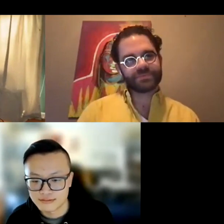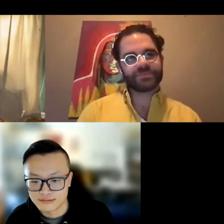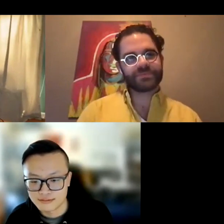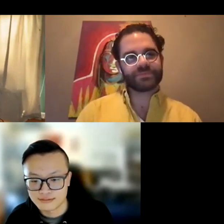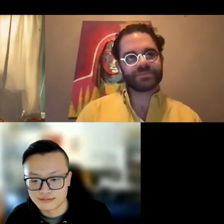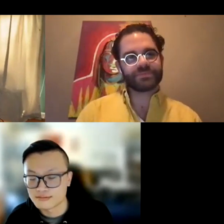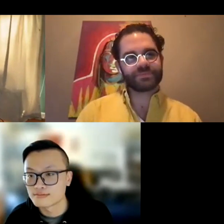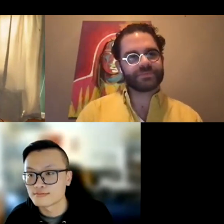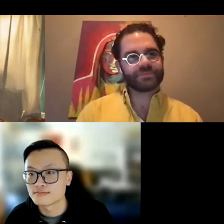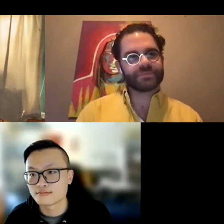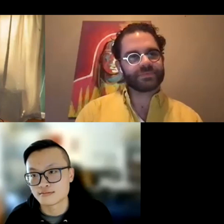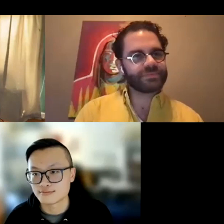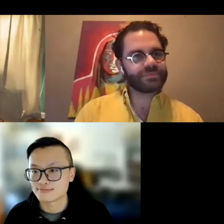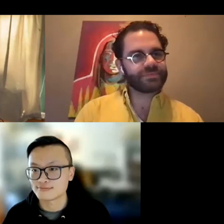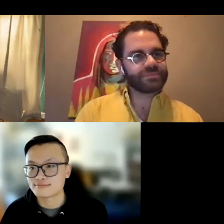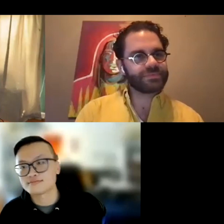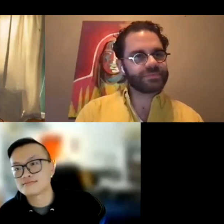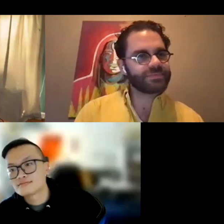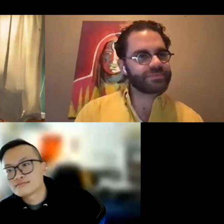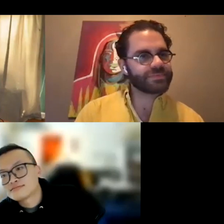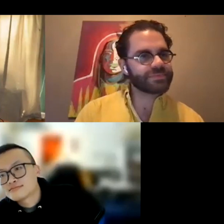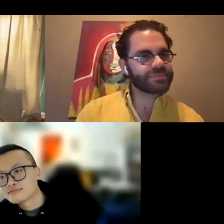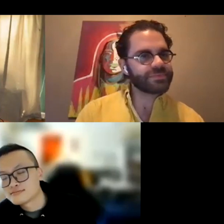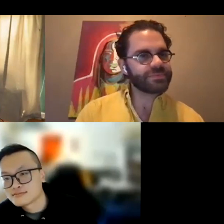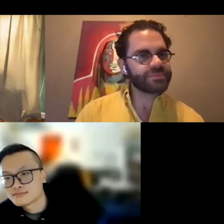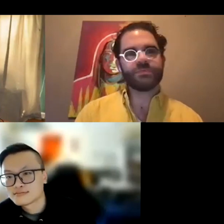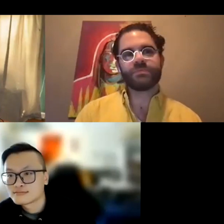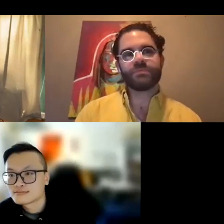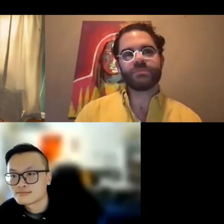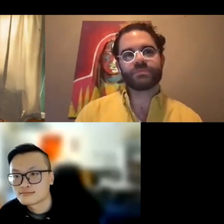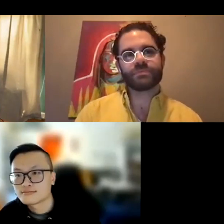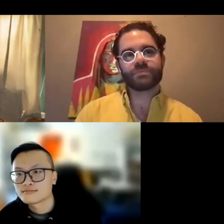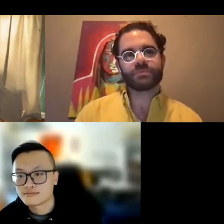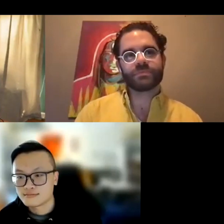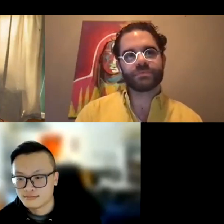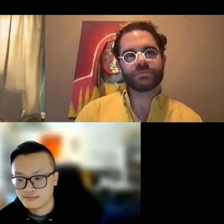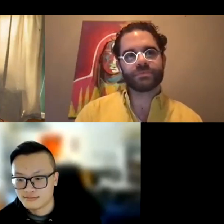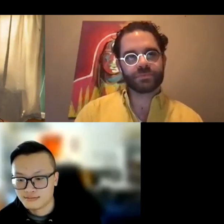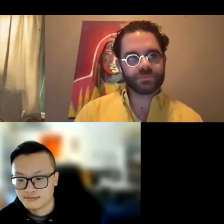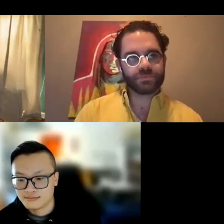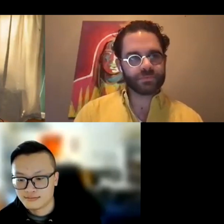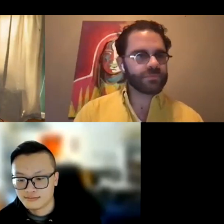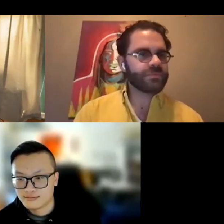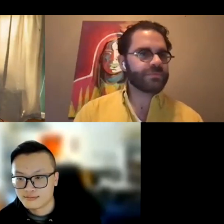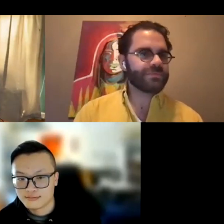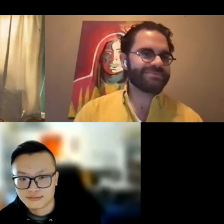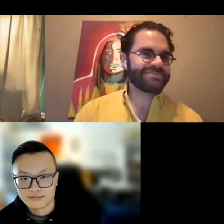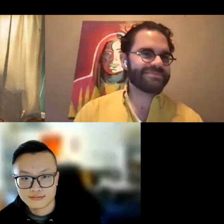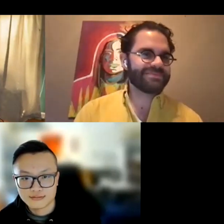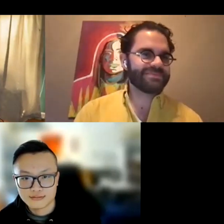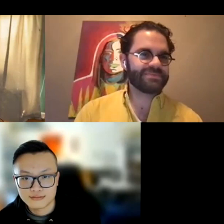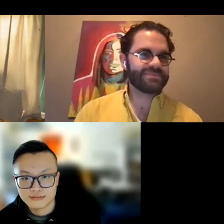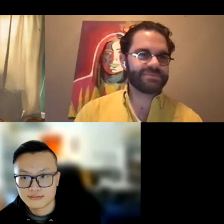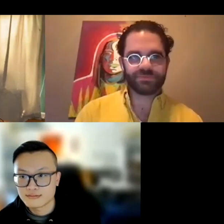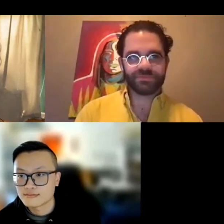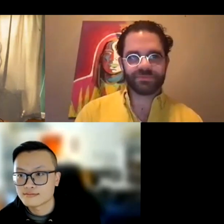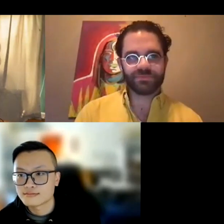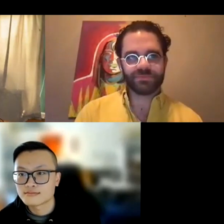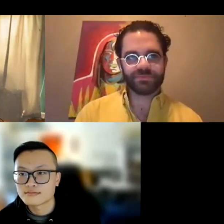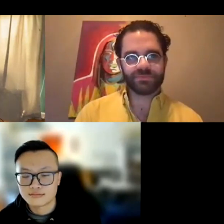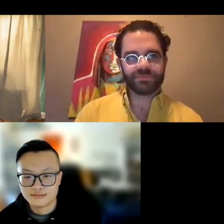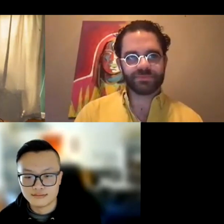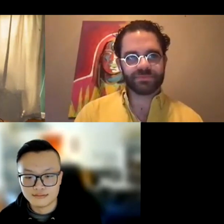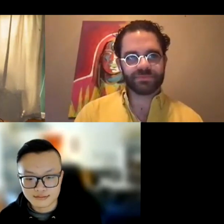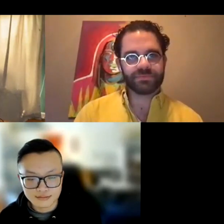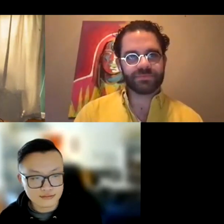into this conversation. And today we're just going to chat a little bit about, you know, breaking in to the entertainment industry and building